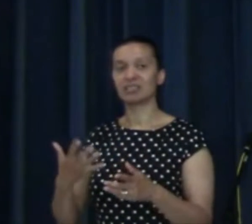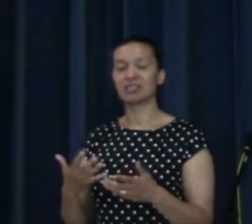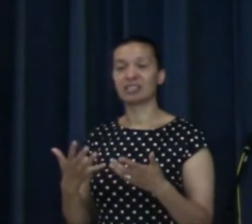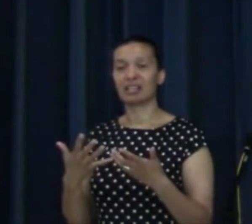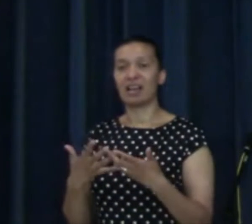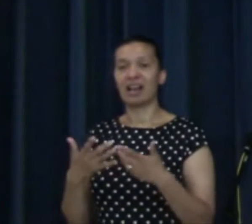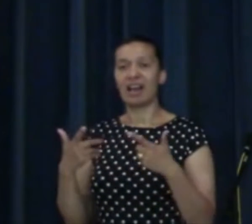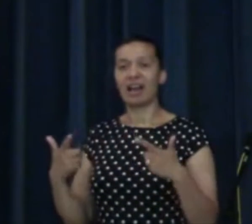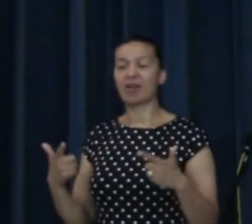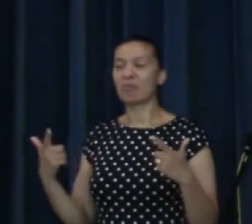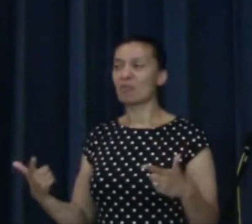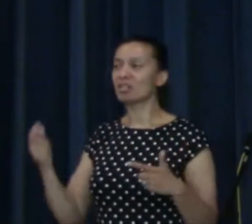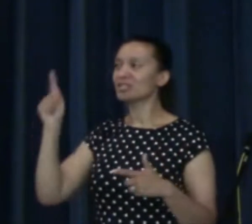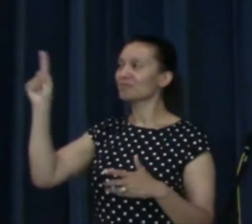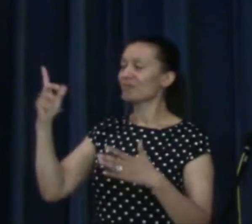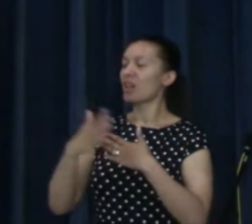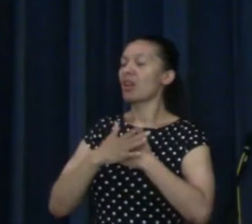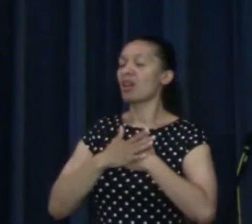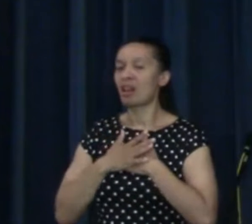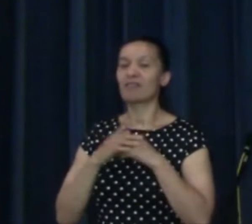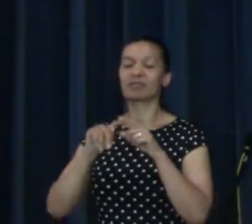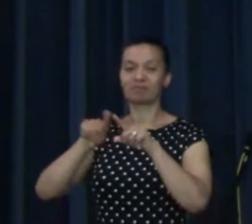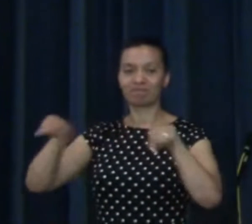much he loves us.